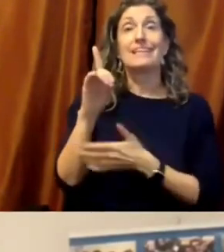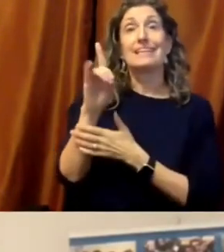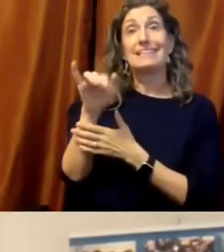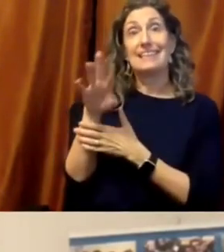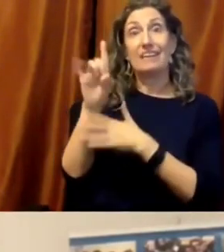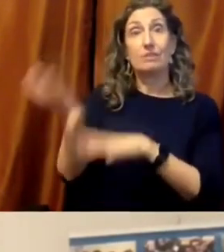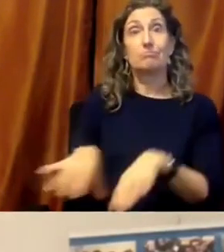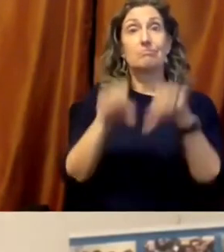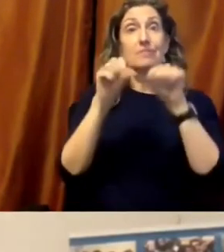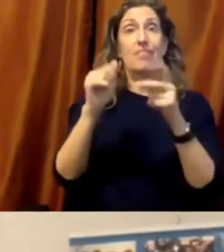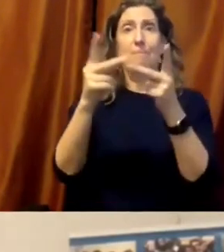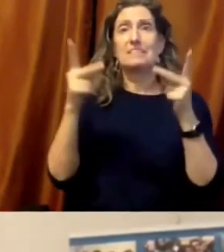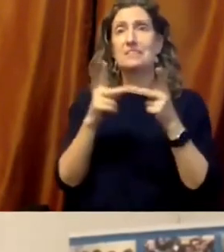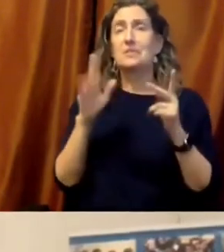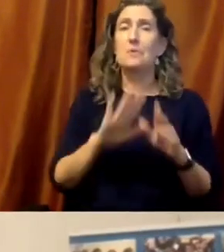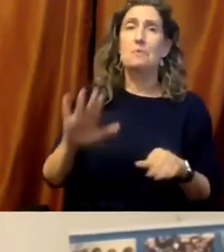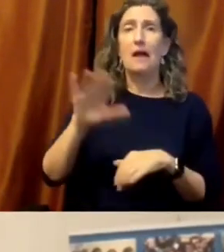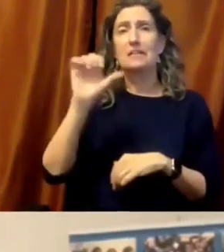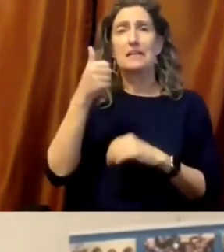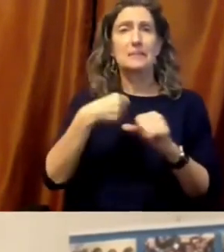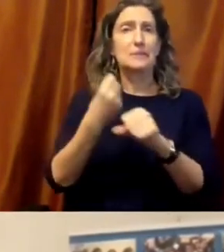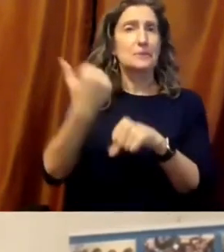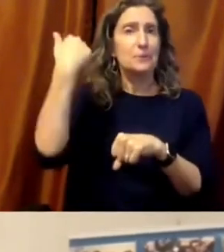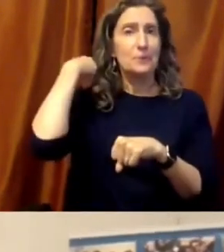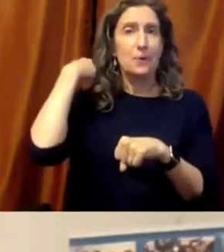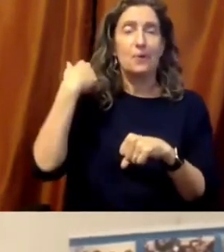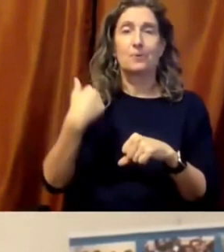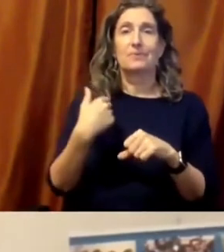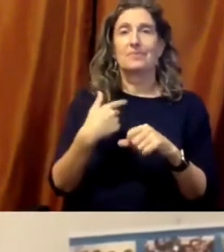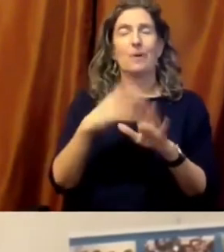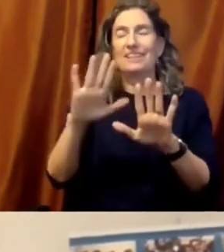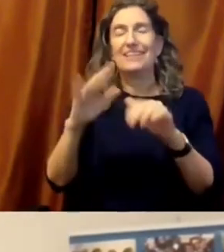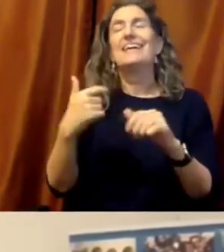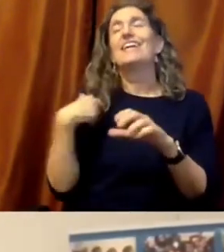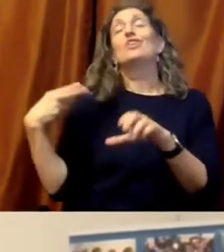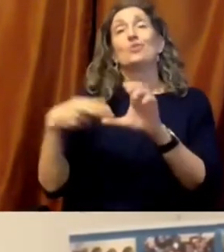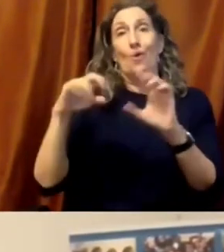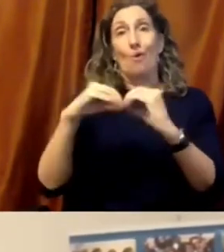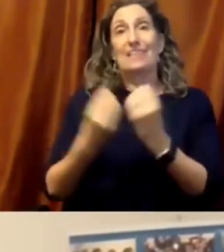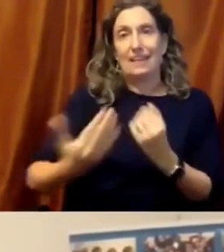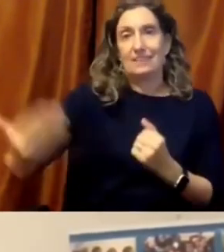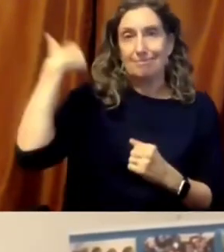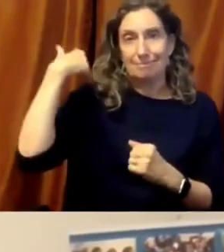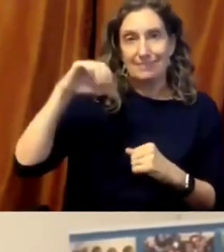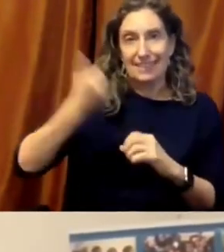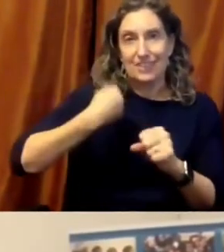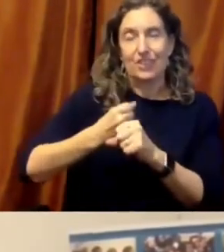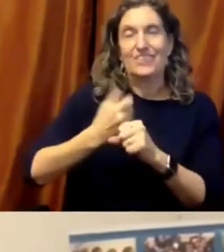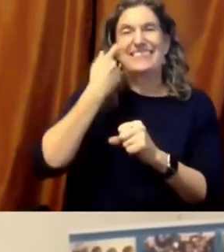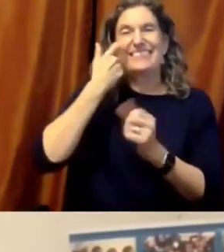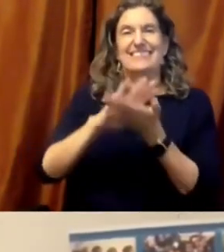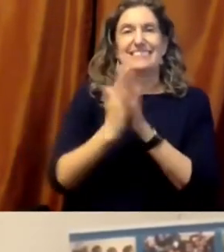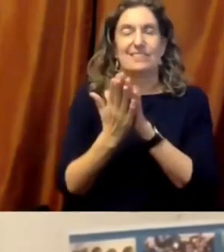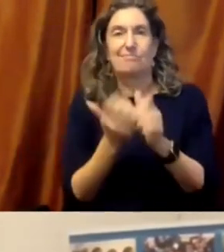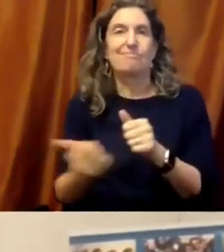He's only recently become in this position, but in his career, he, among other things, was a public school high